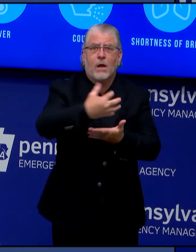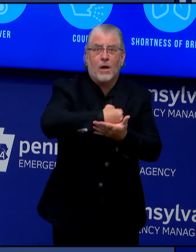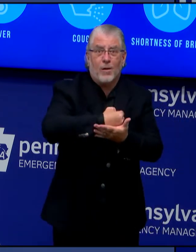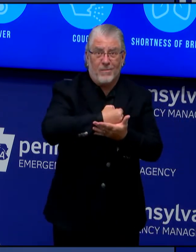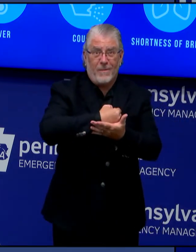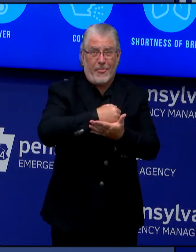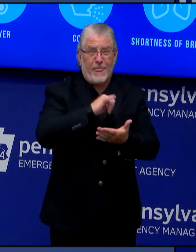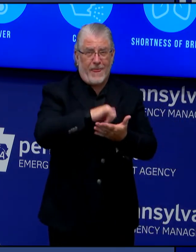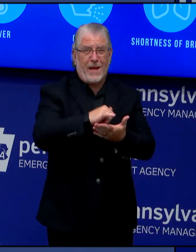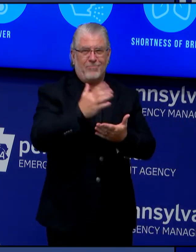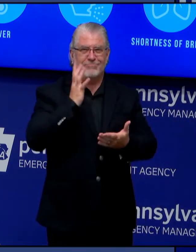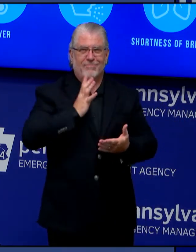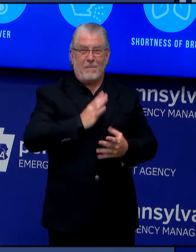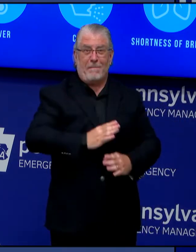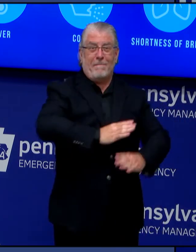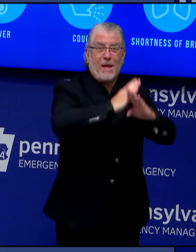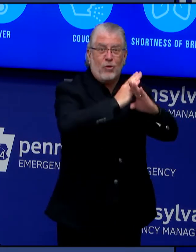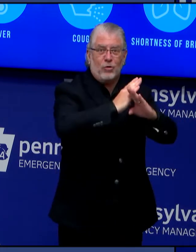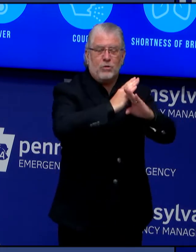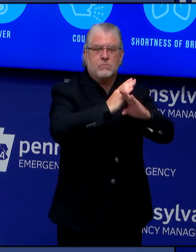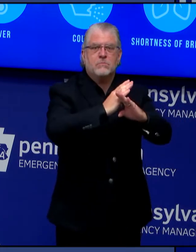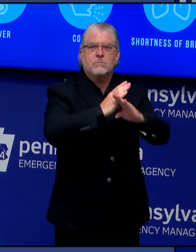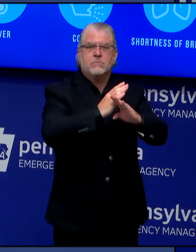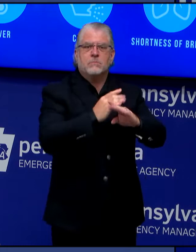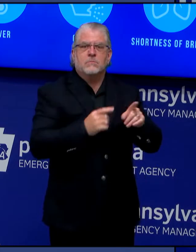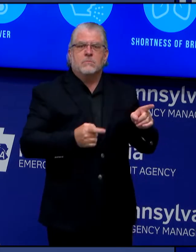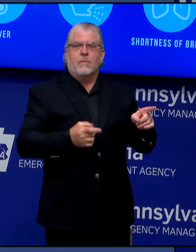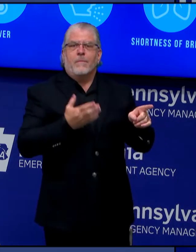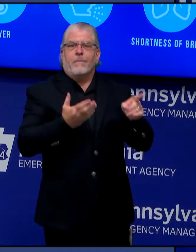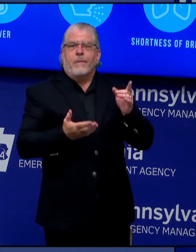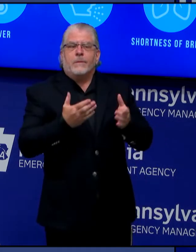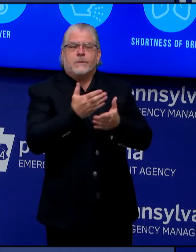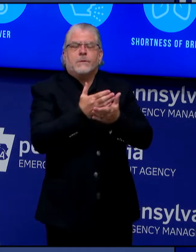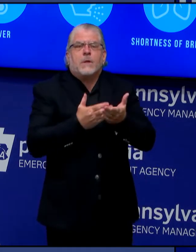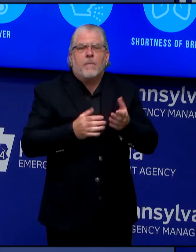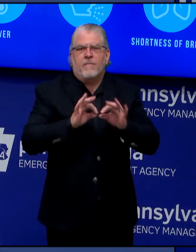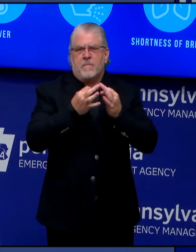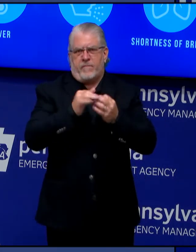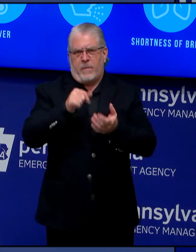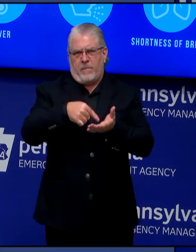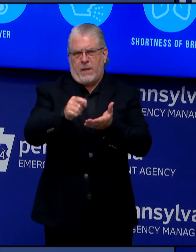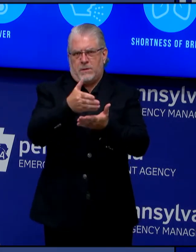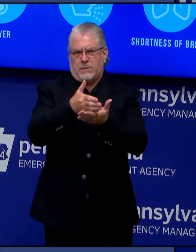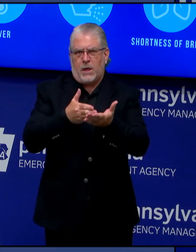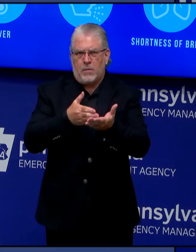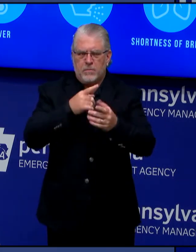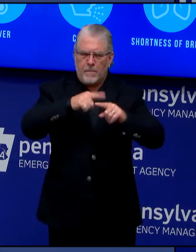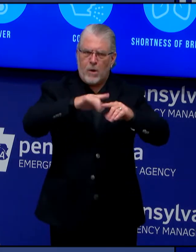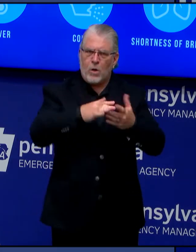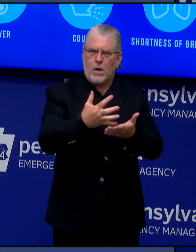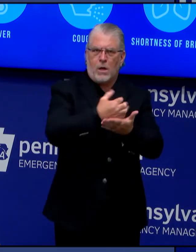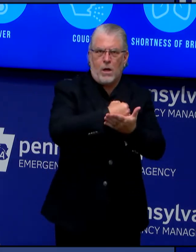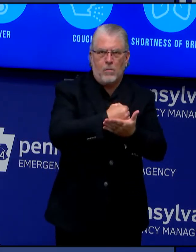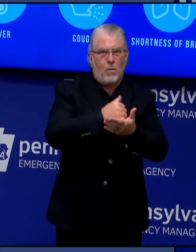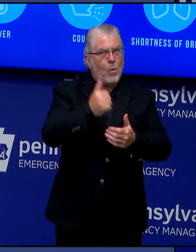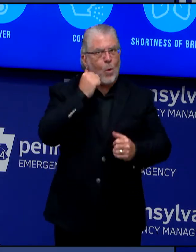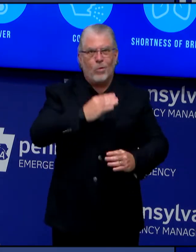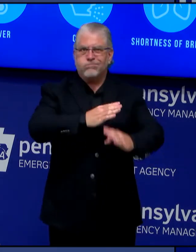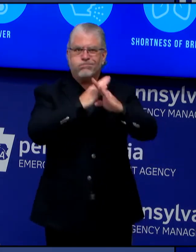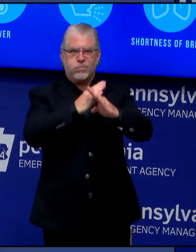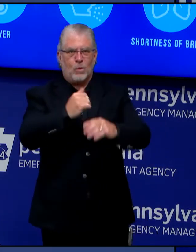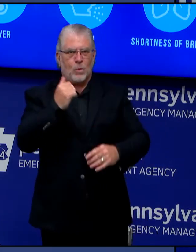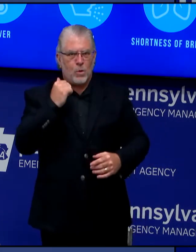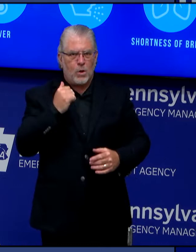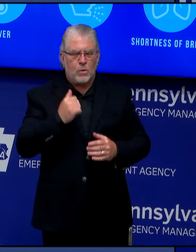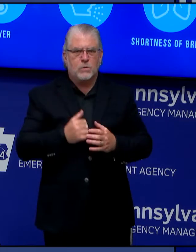all children in Pennsylvania are eligible for health insurance coverage through CHIP and may be able to get coverage for a low monthly cost or no